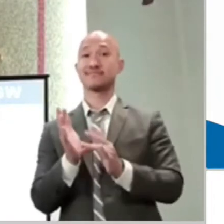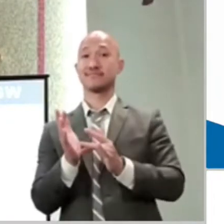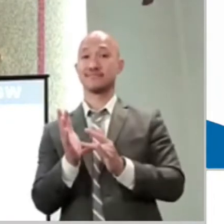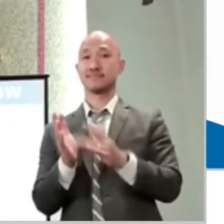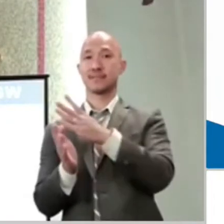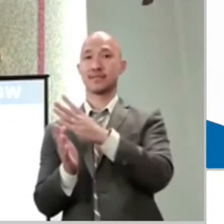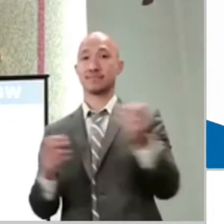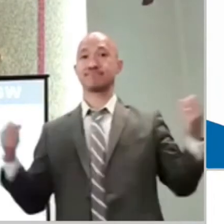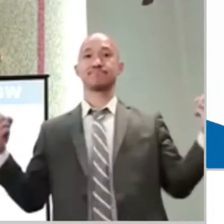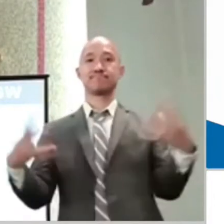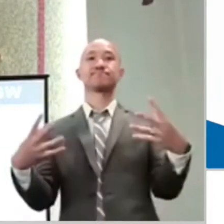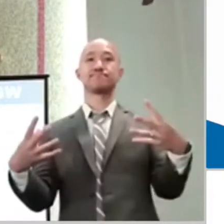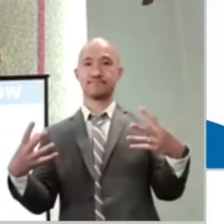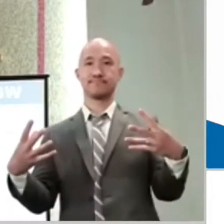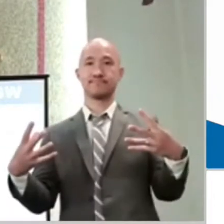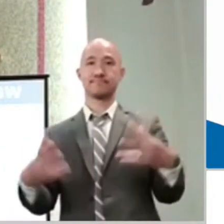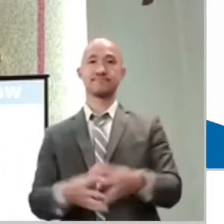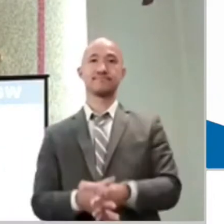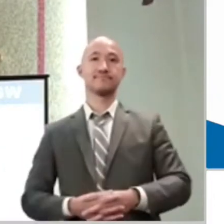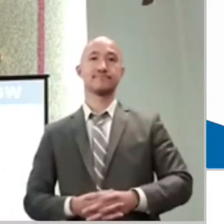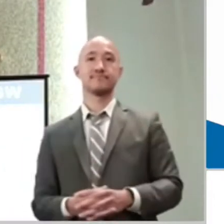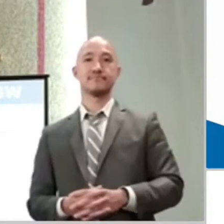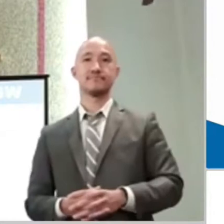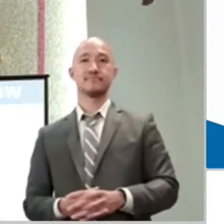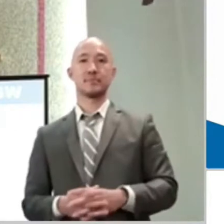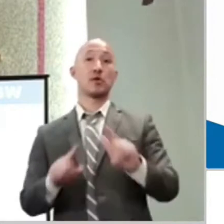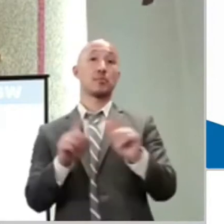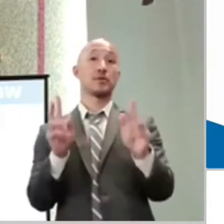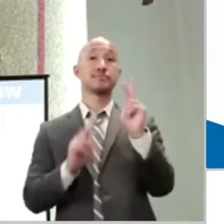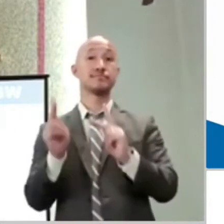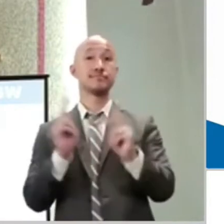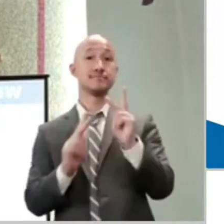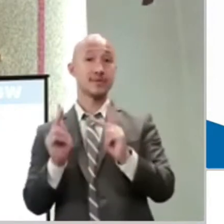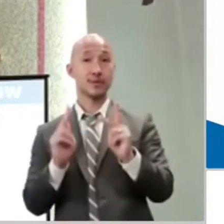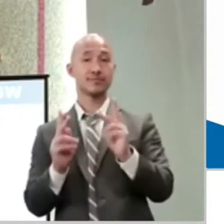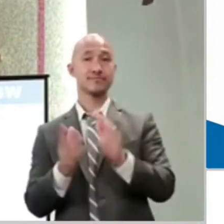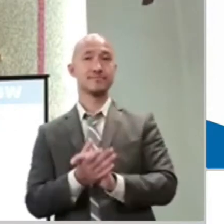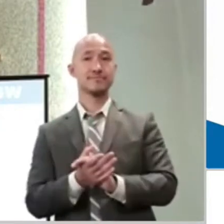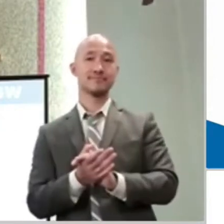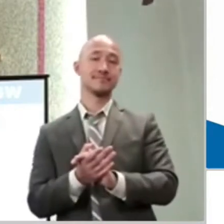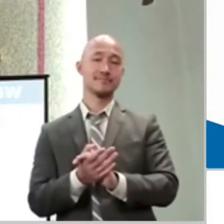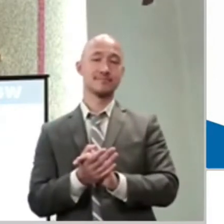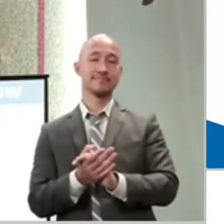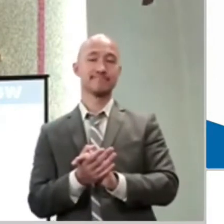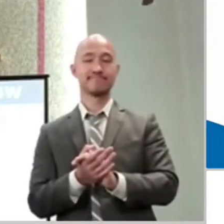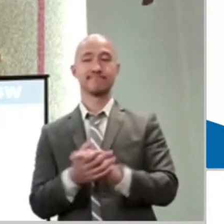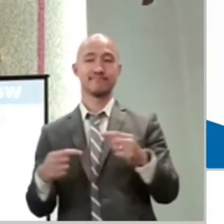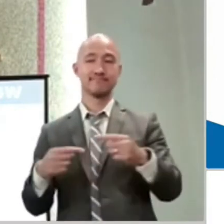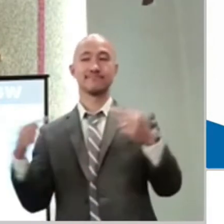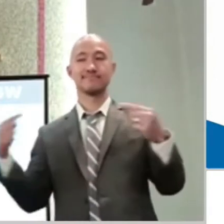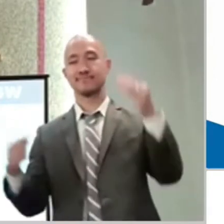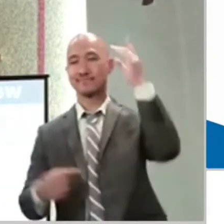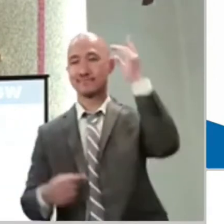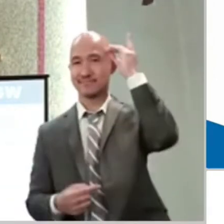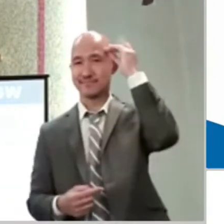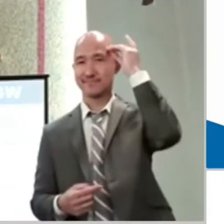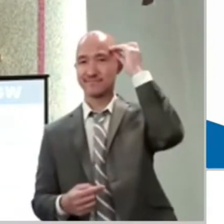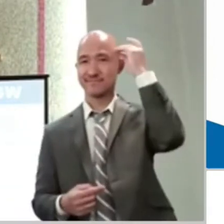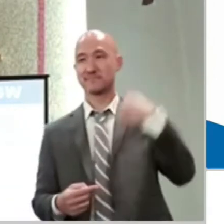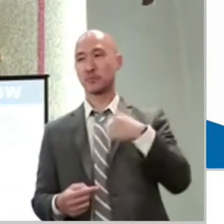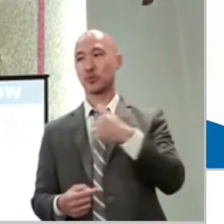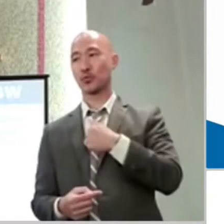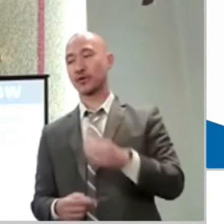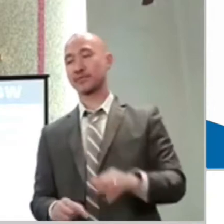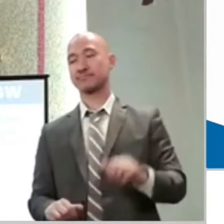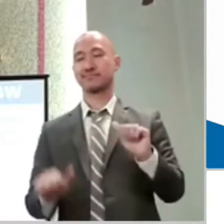don't obey. But we have trouble believing, and so our faith struggles. So I